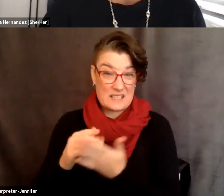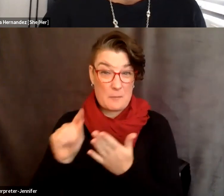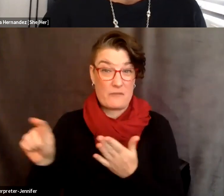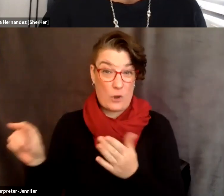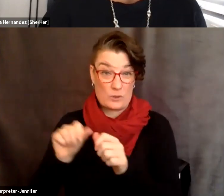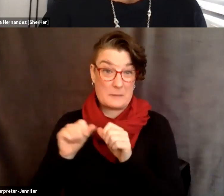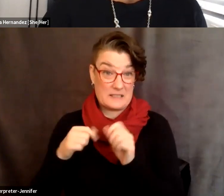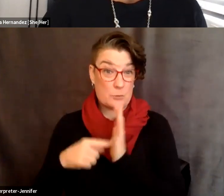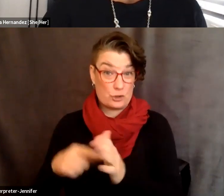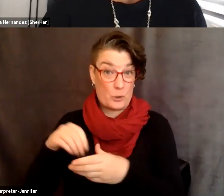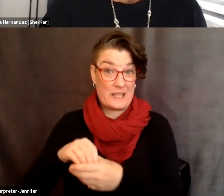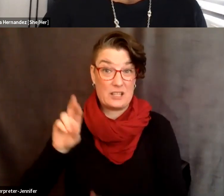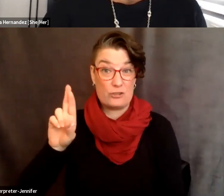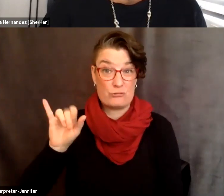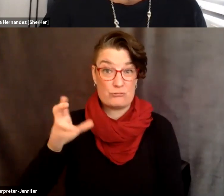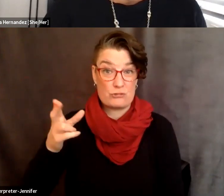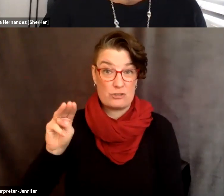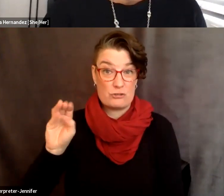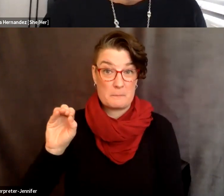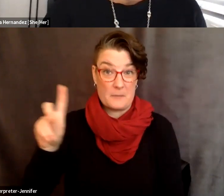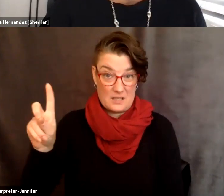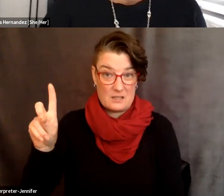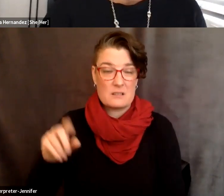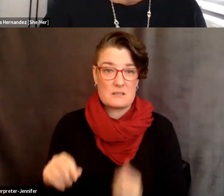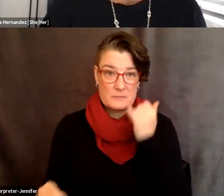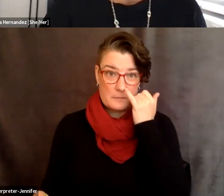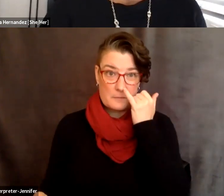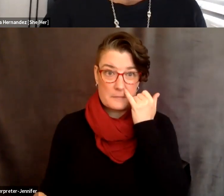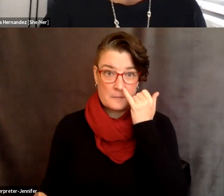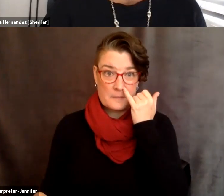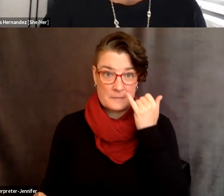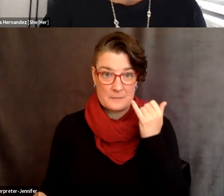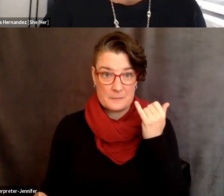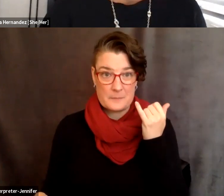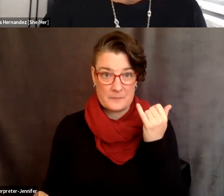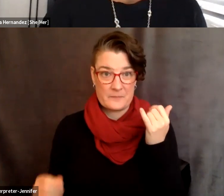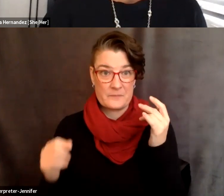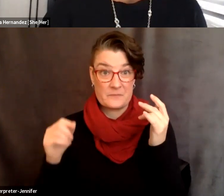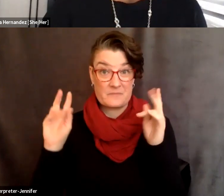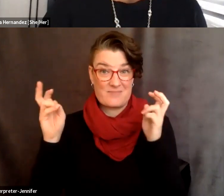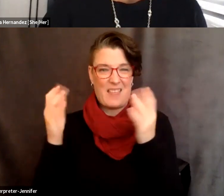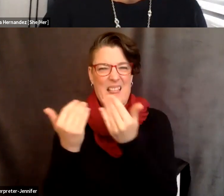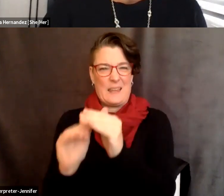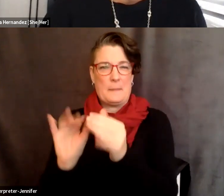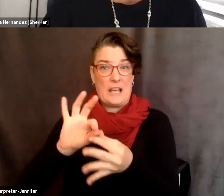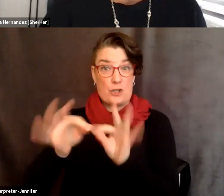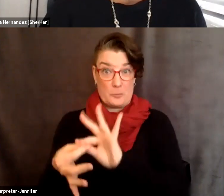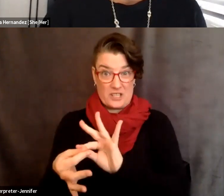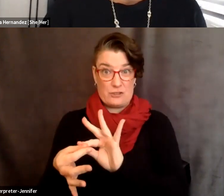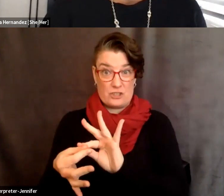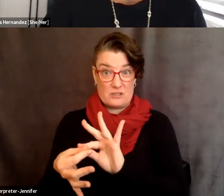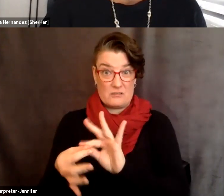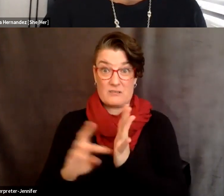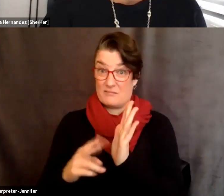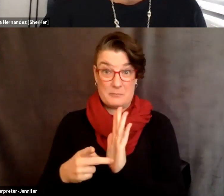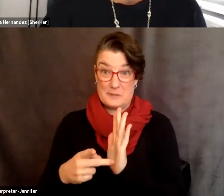I was showing in Richmond is, is the, the limited amount of interpretation that's there, um, kind of leaves it open for,